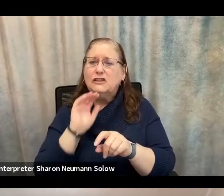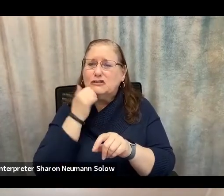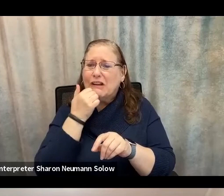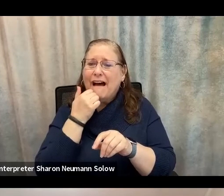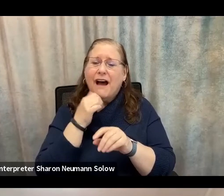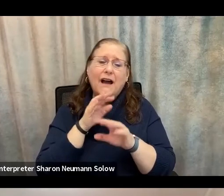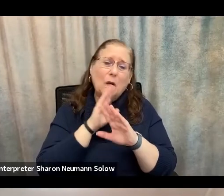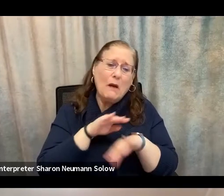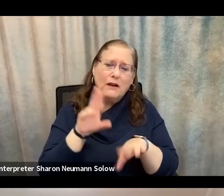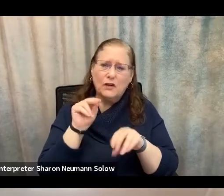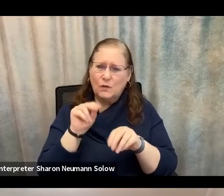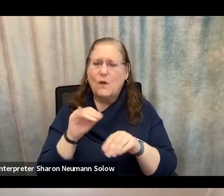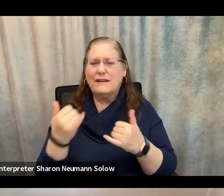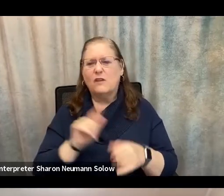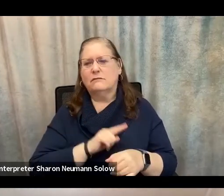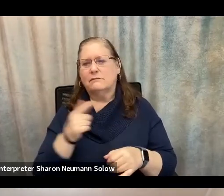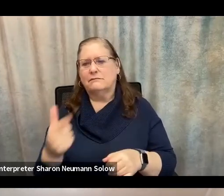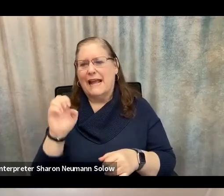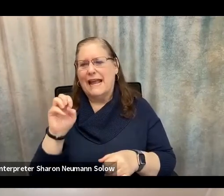And with that, turn it back over to you, Emily.